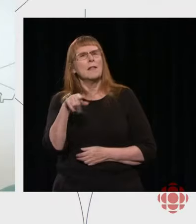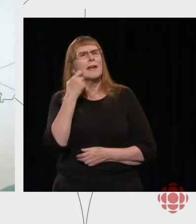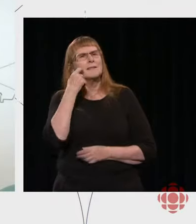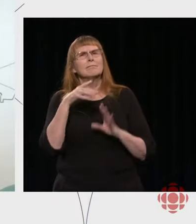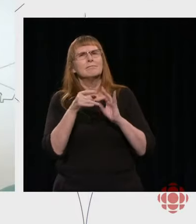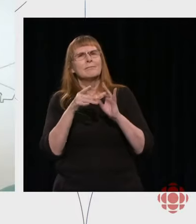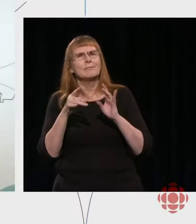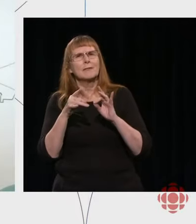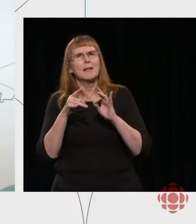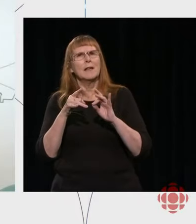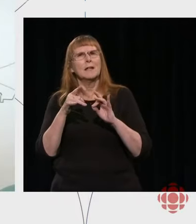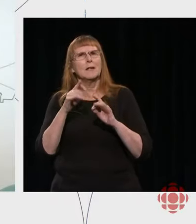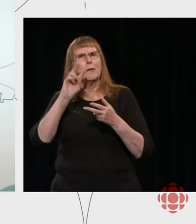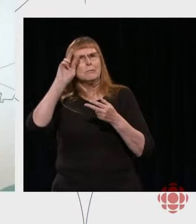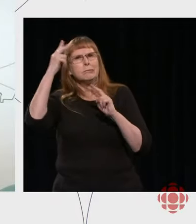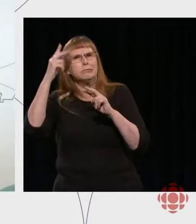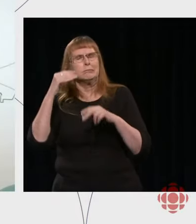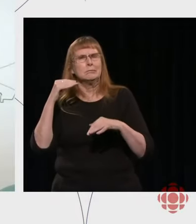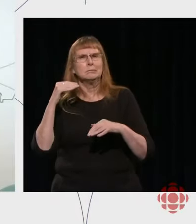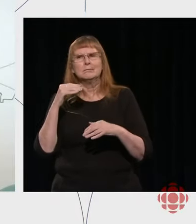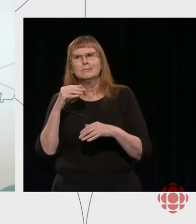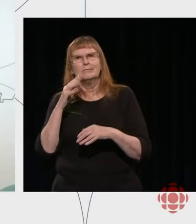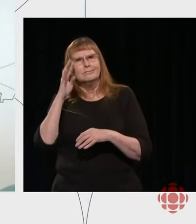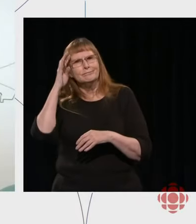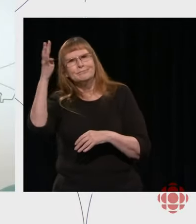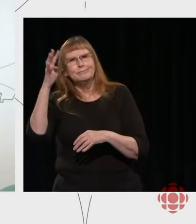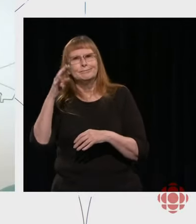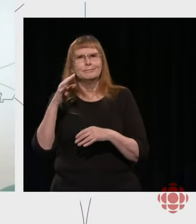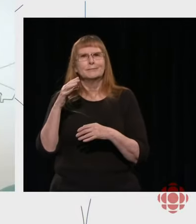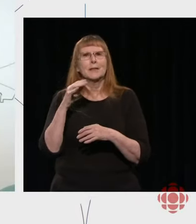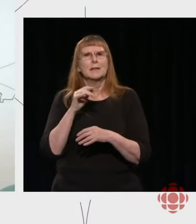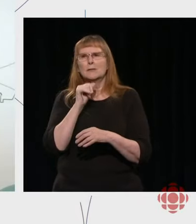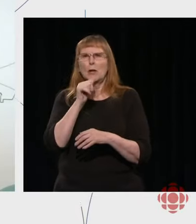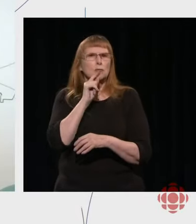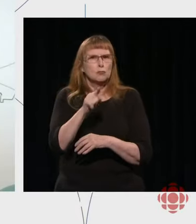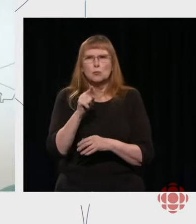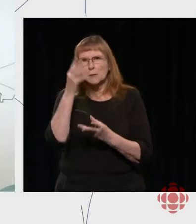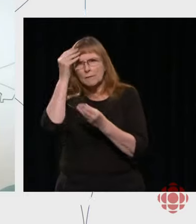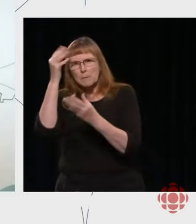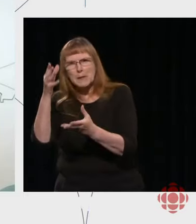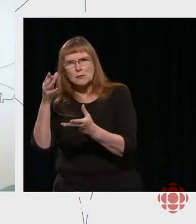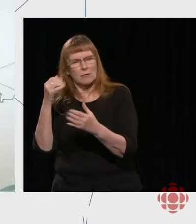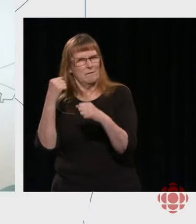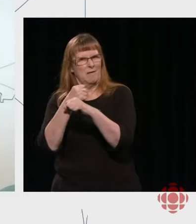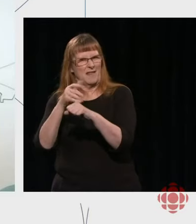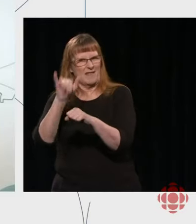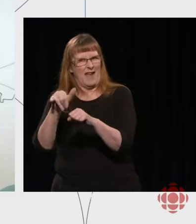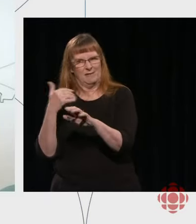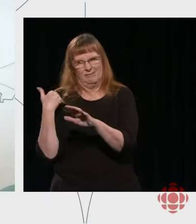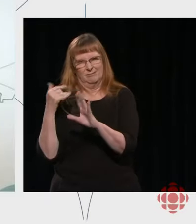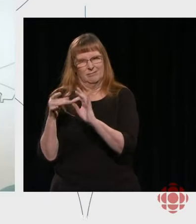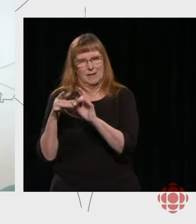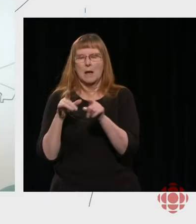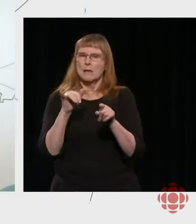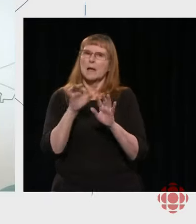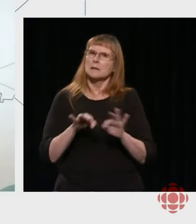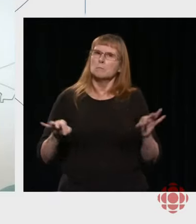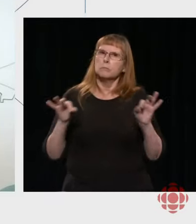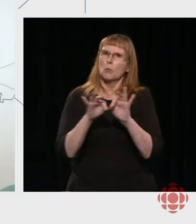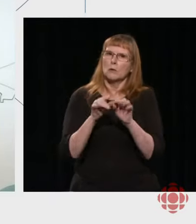And it is a real fight that we have to lead towards, you know, ending this misinformation. But